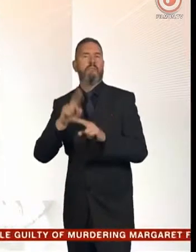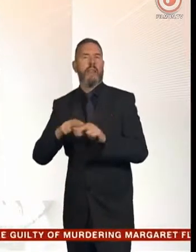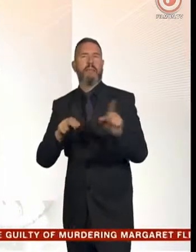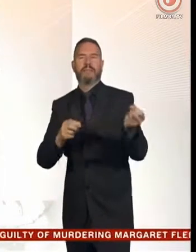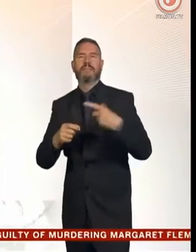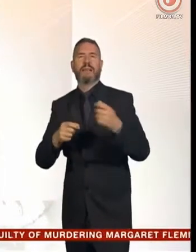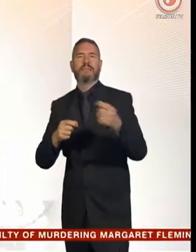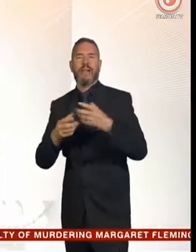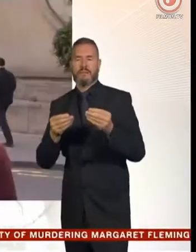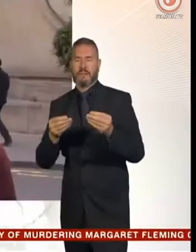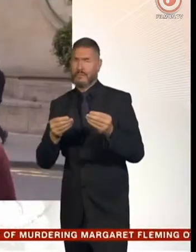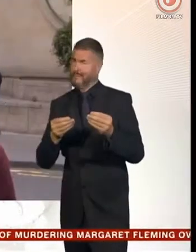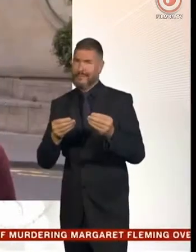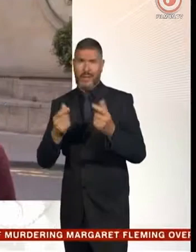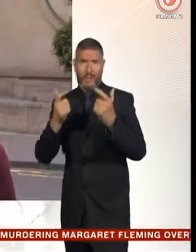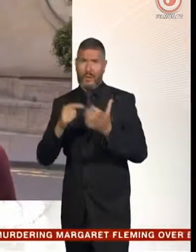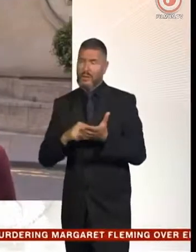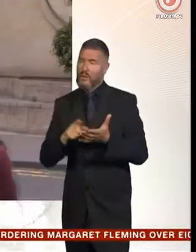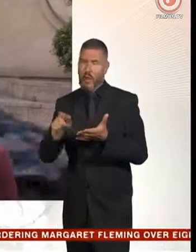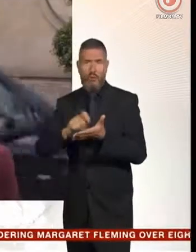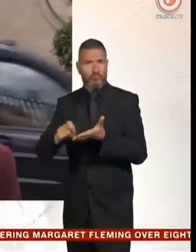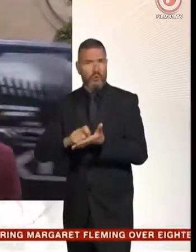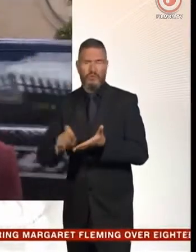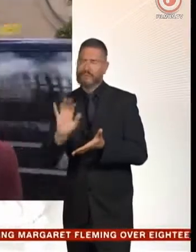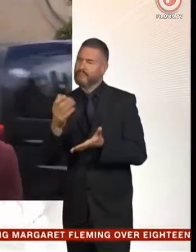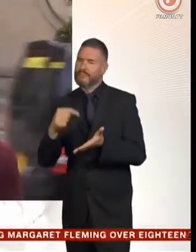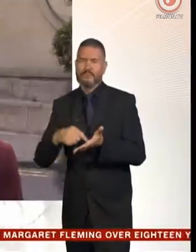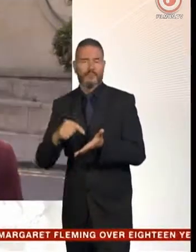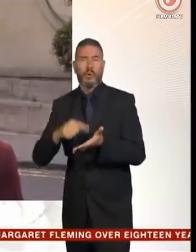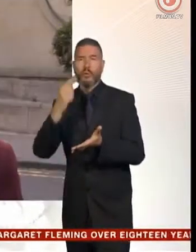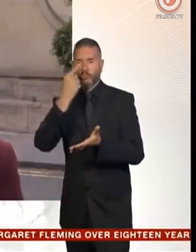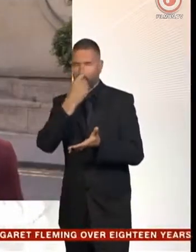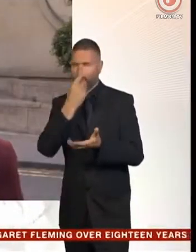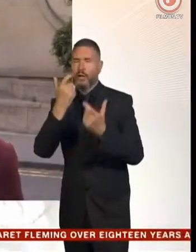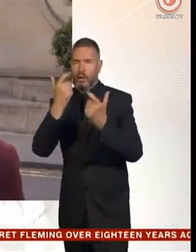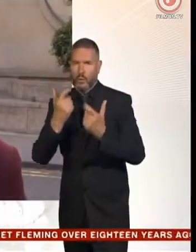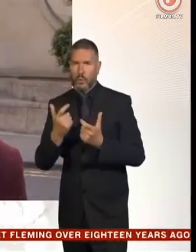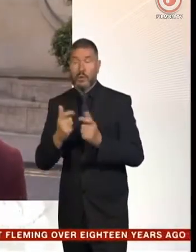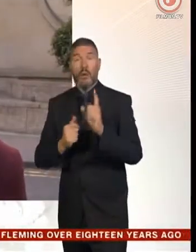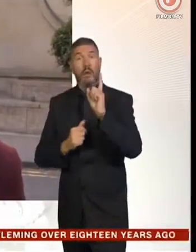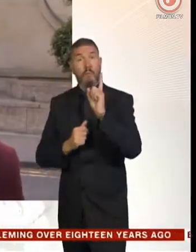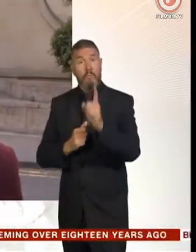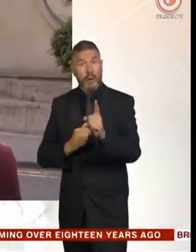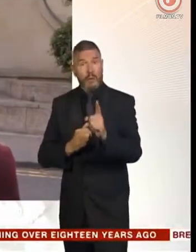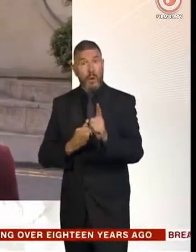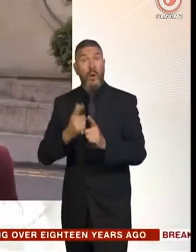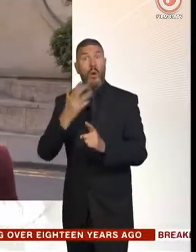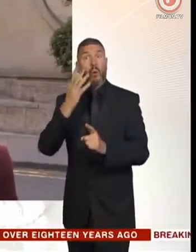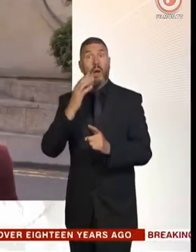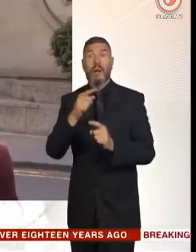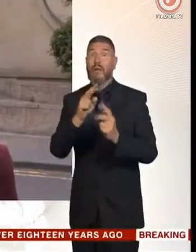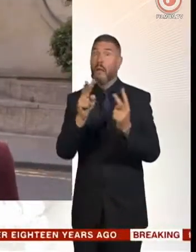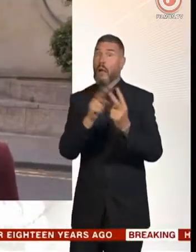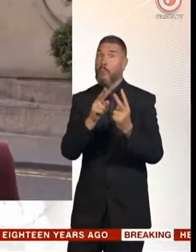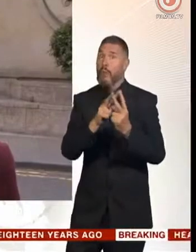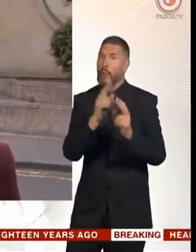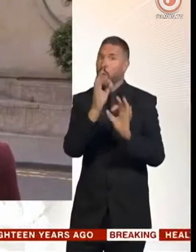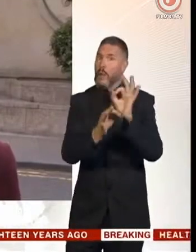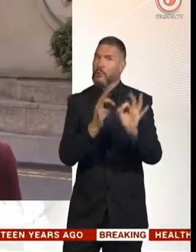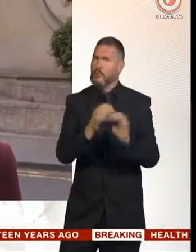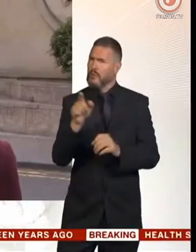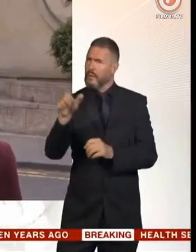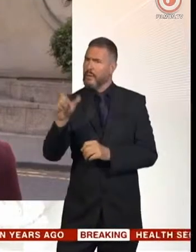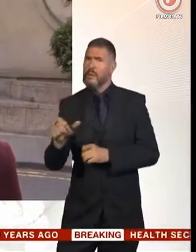show it was not the teenager who had written the letters. But then, when they were finally questioned about her